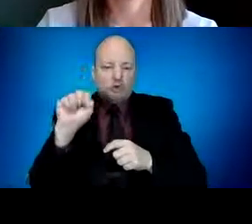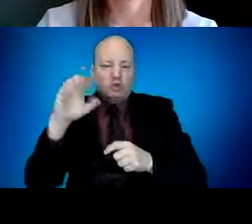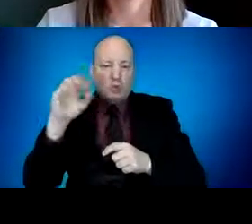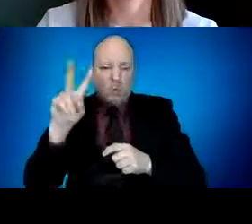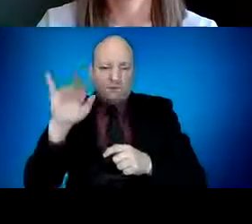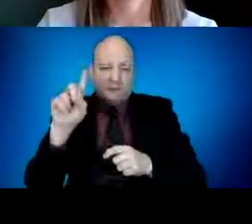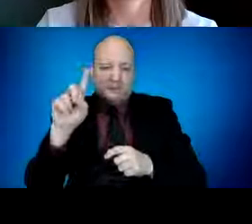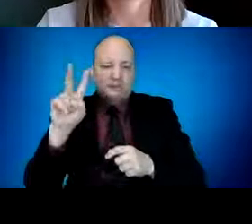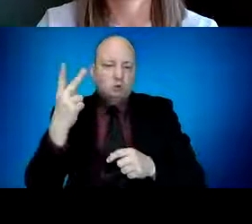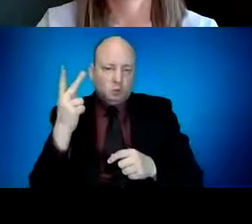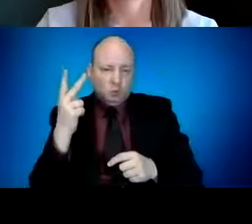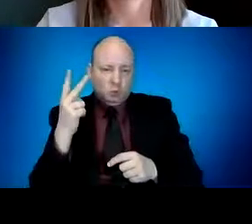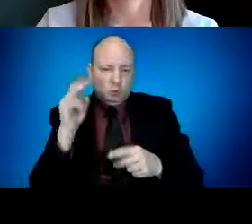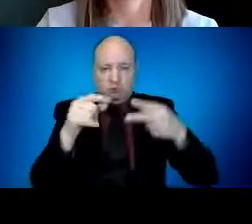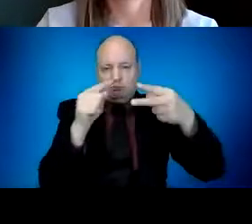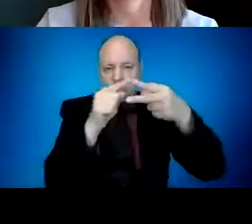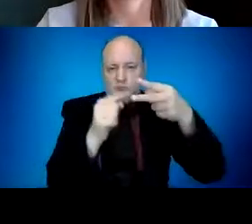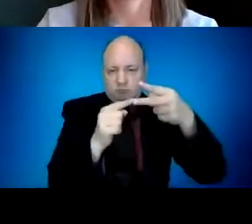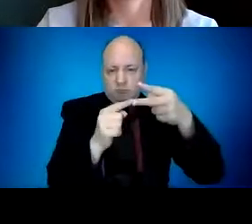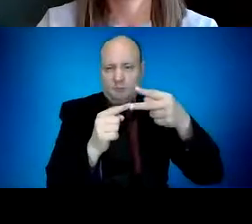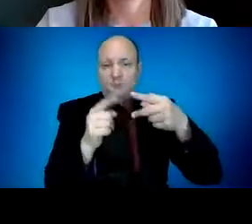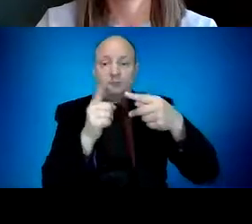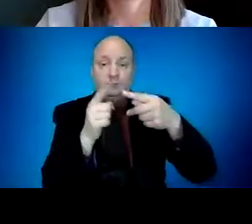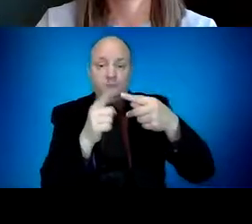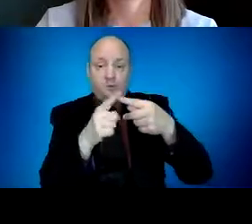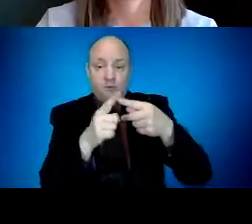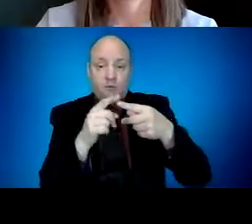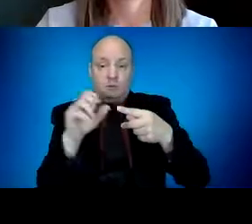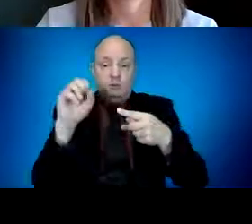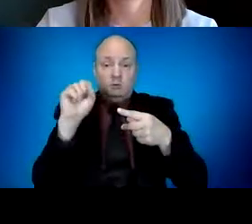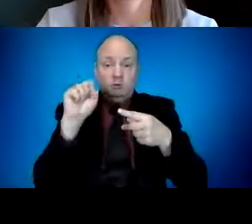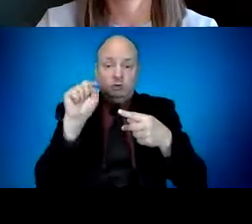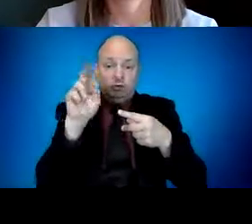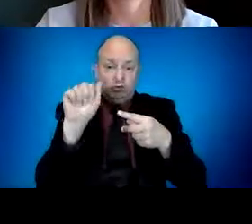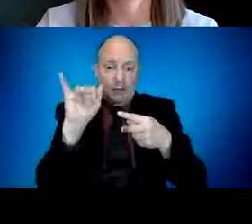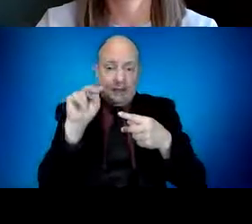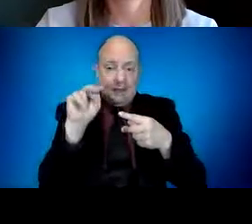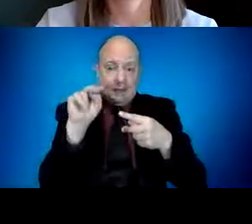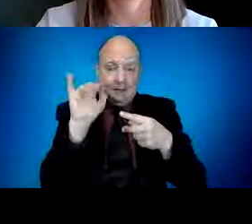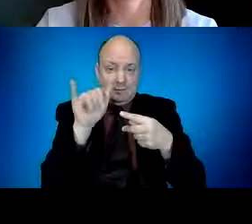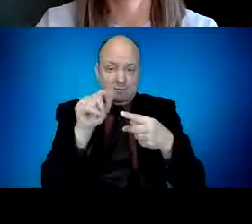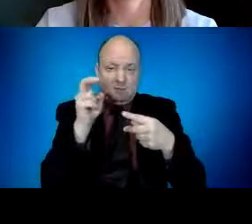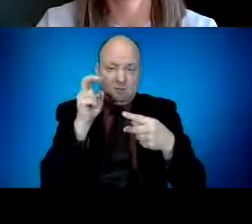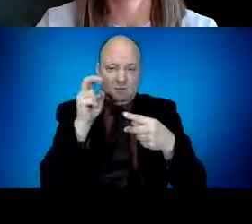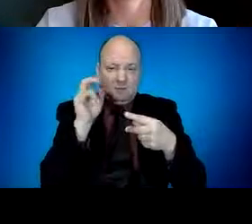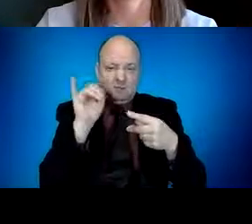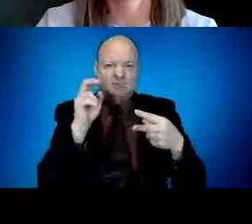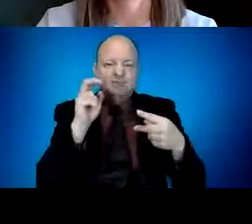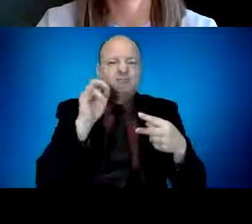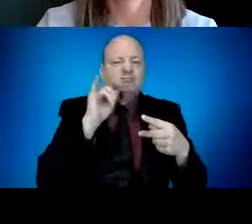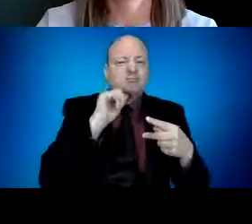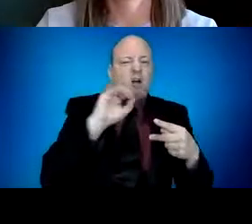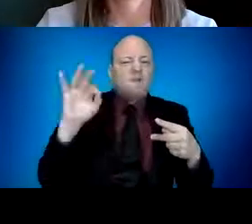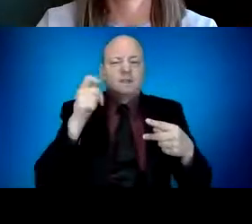is variants of interest. These are variants with specific mutations that are predicted to affect how the virus spreads and can be